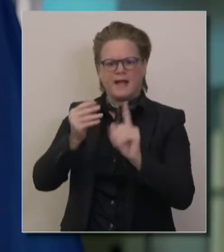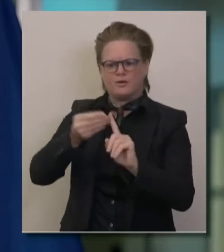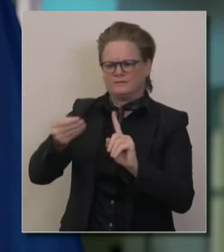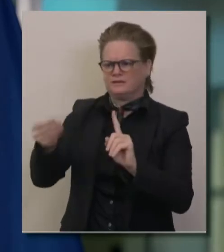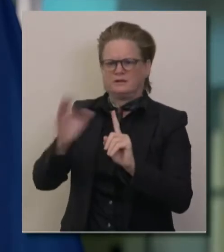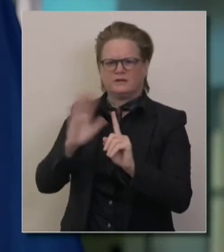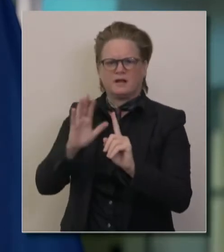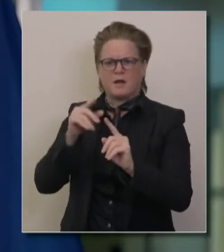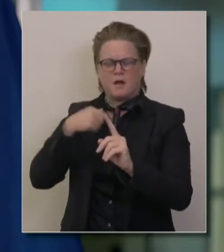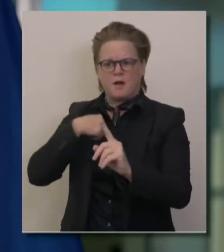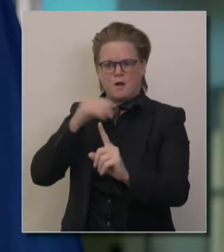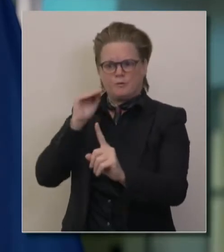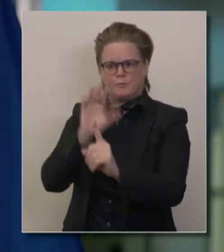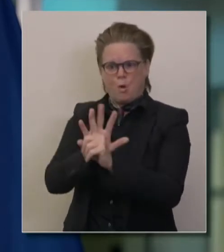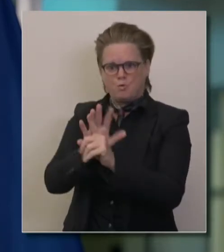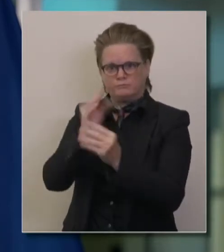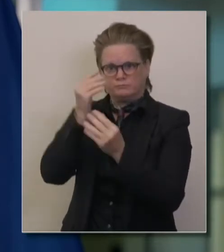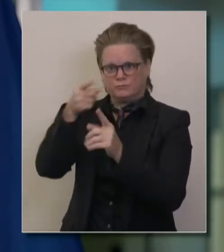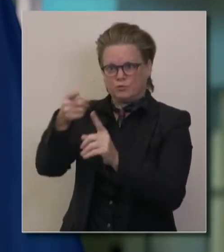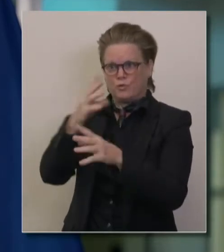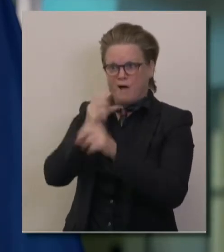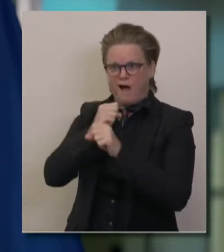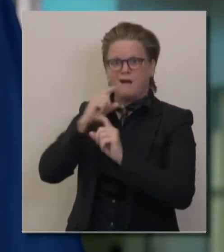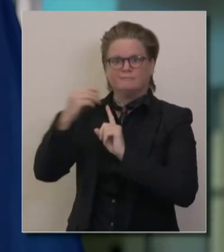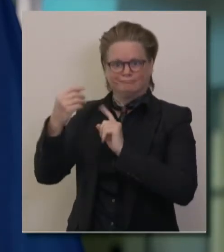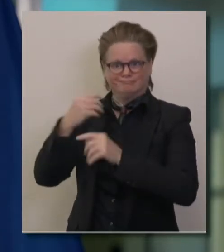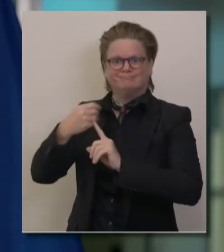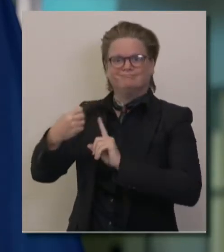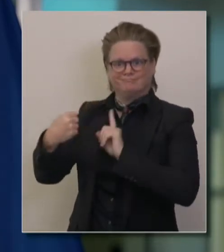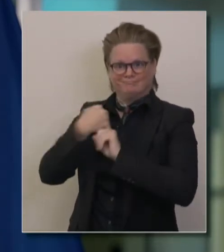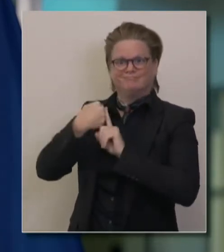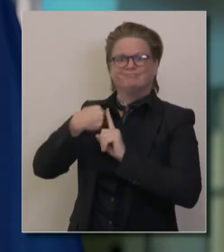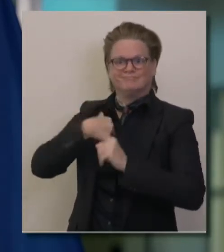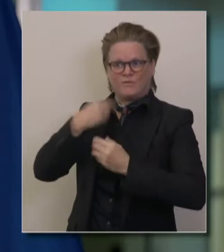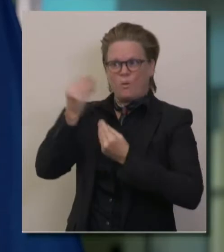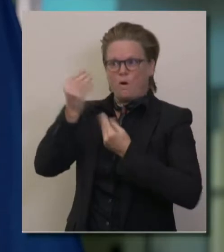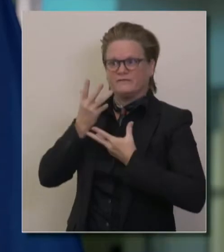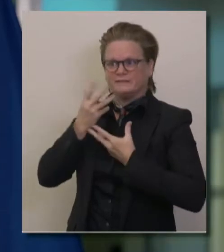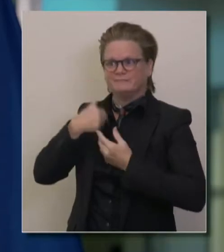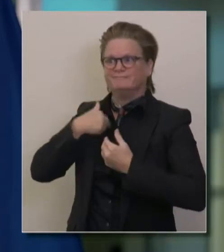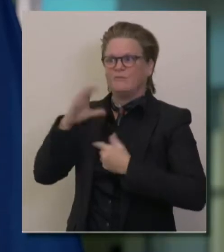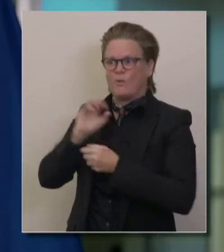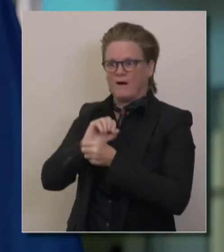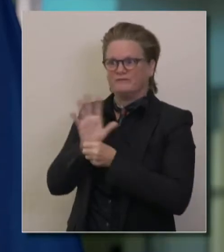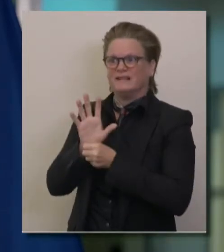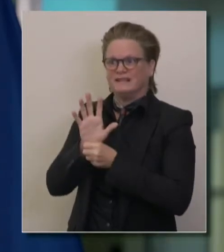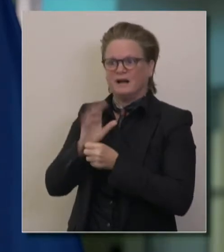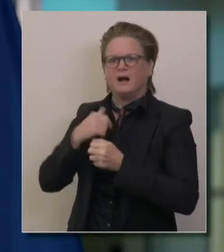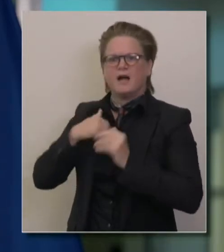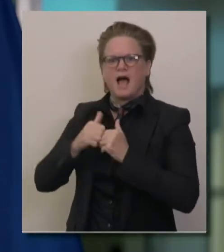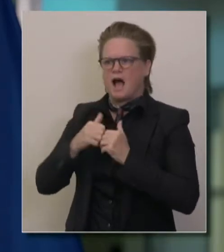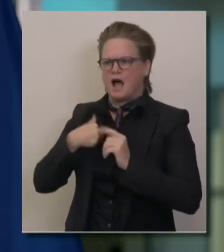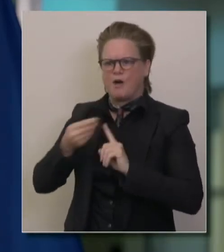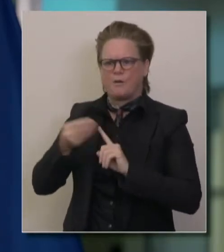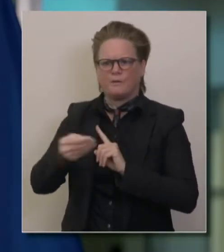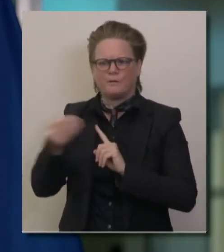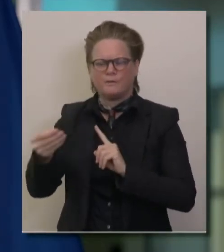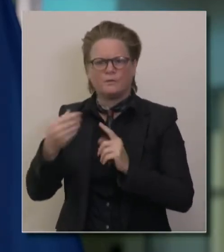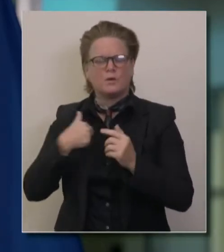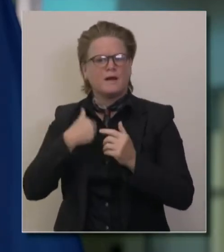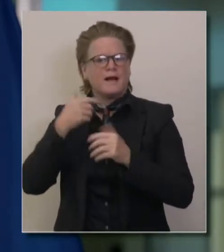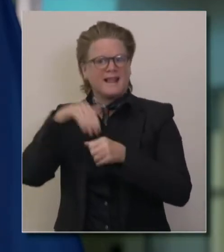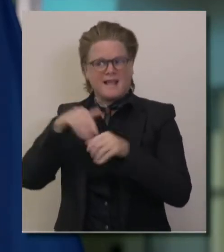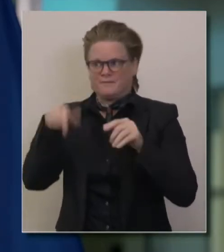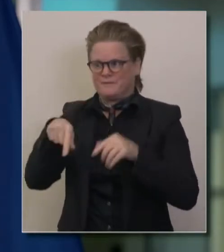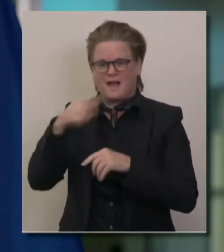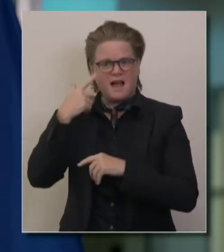provide you a little bit of information about what California is doing today to help support their efforts, a little bit about the work that we've been doing